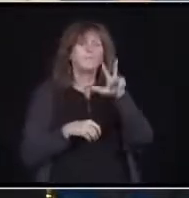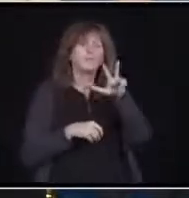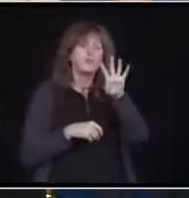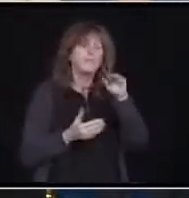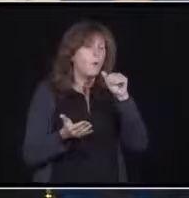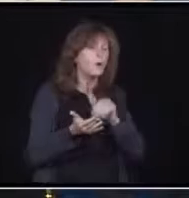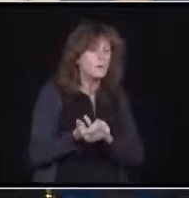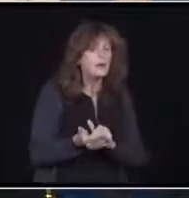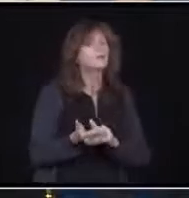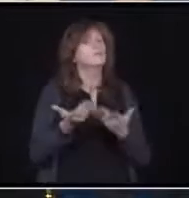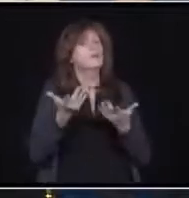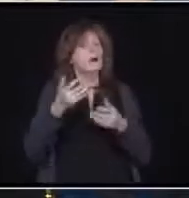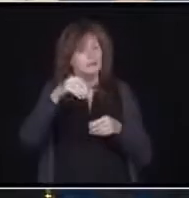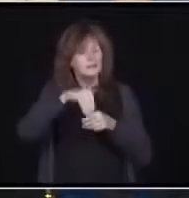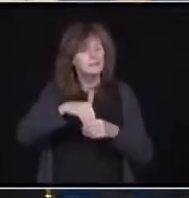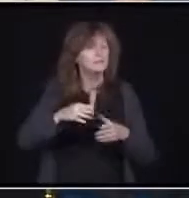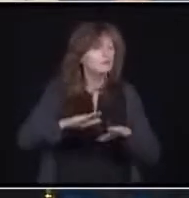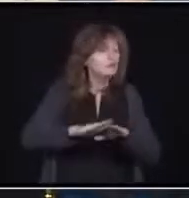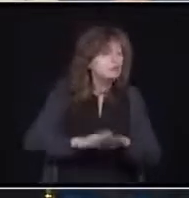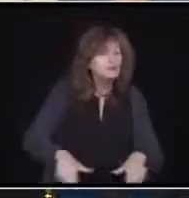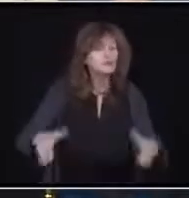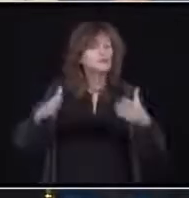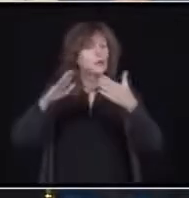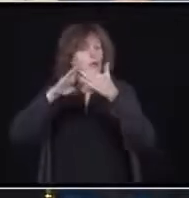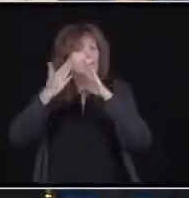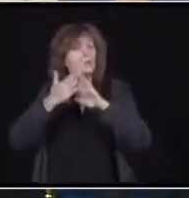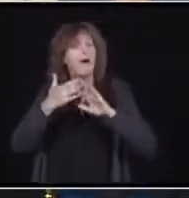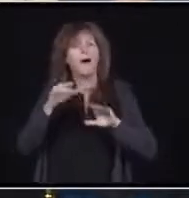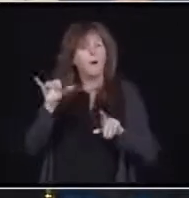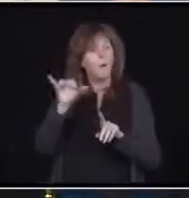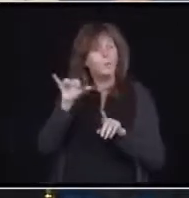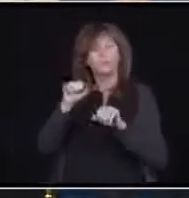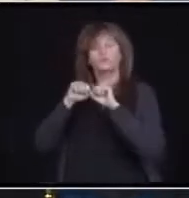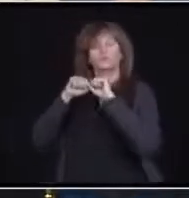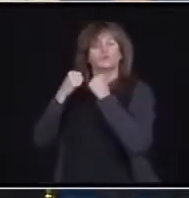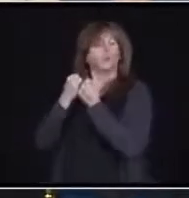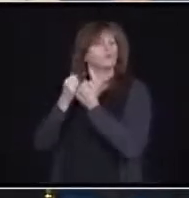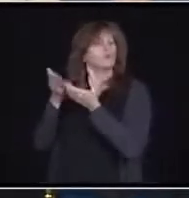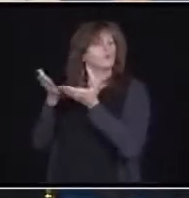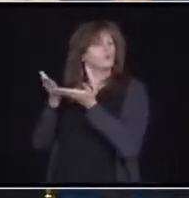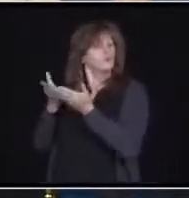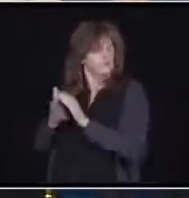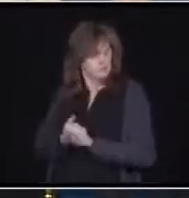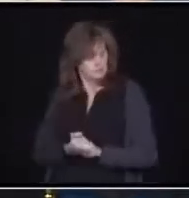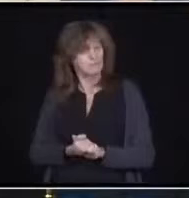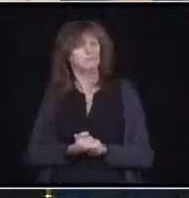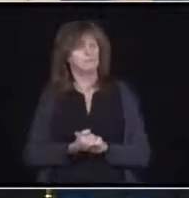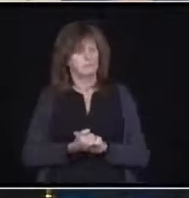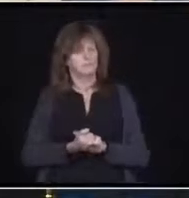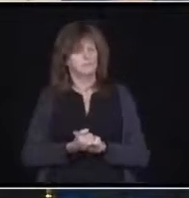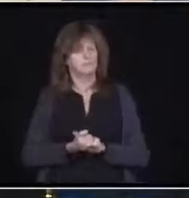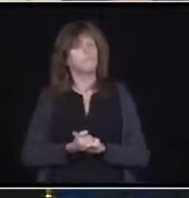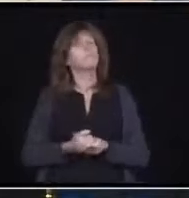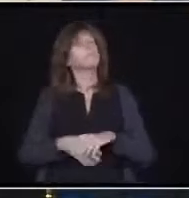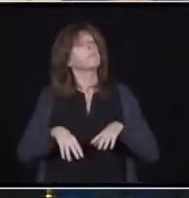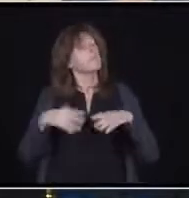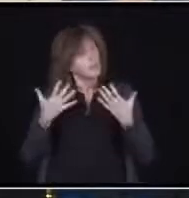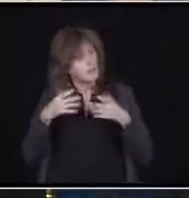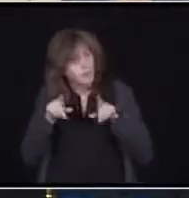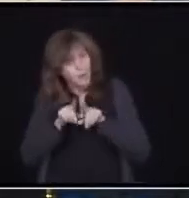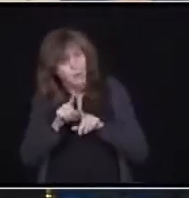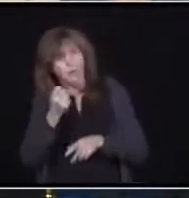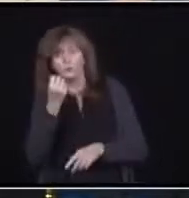in children, community and social services. We're also providing a $2 an hour more for 12,300